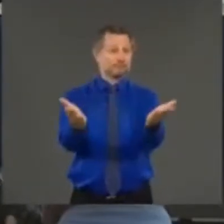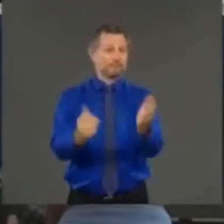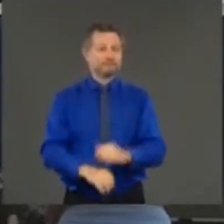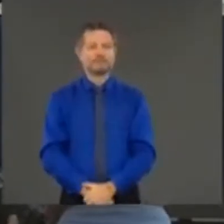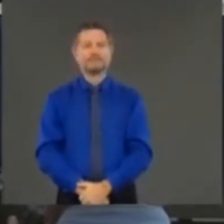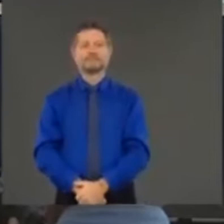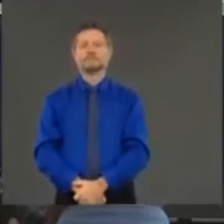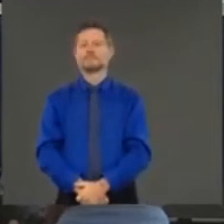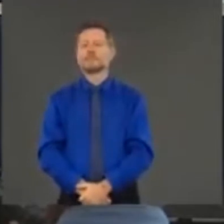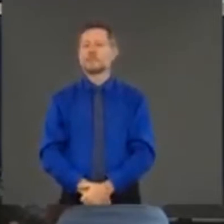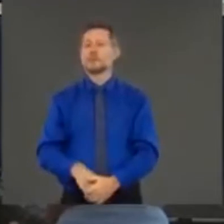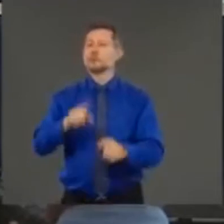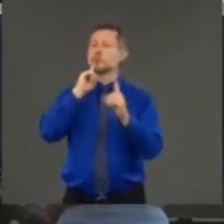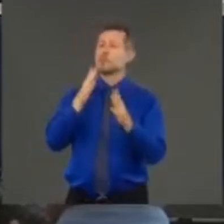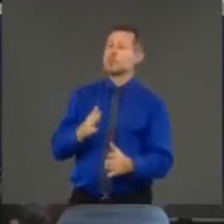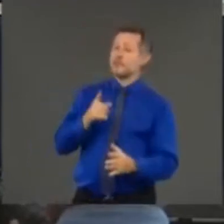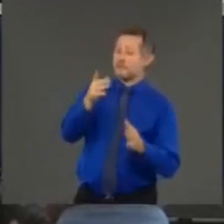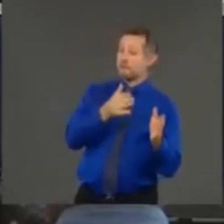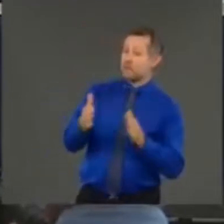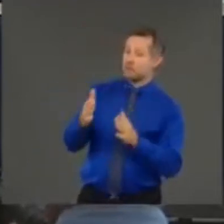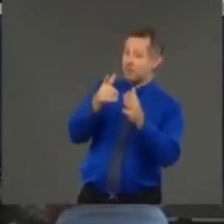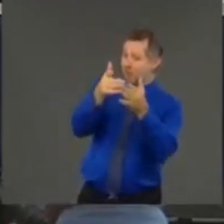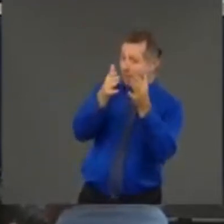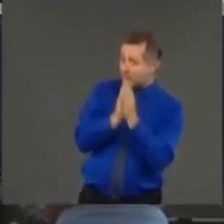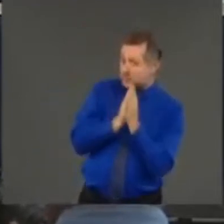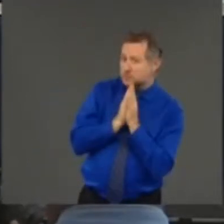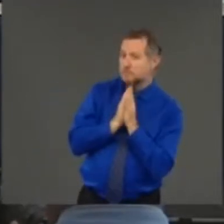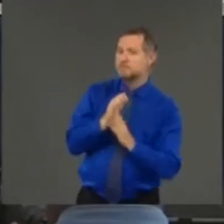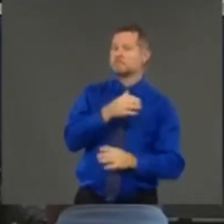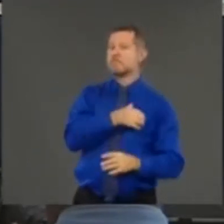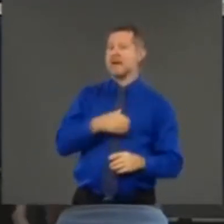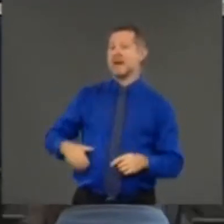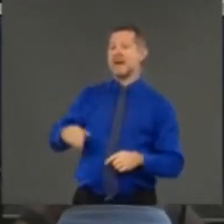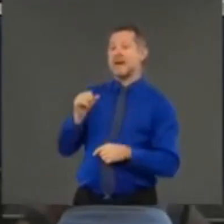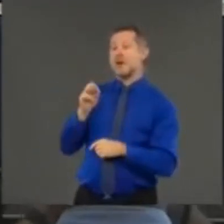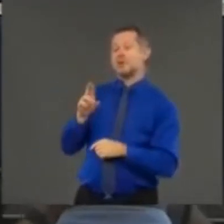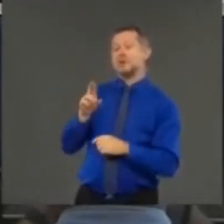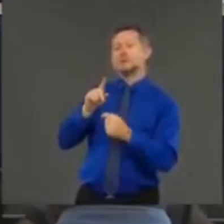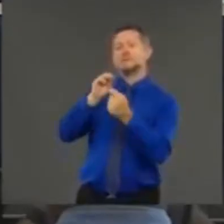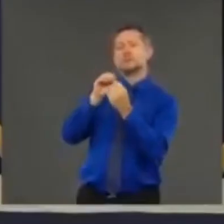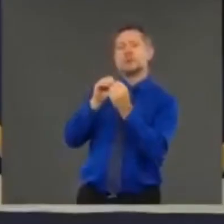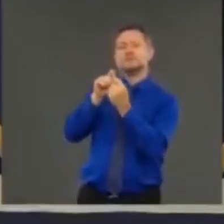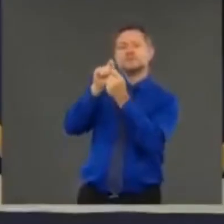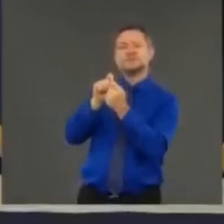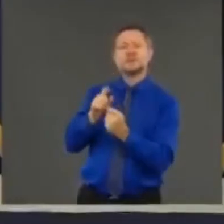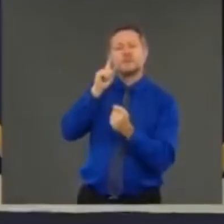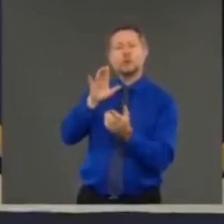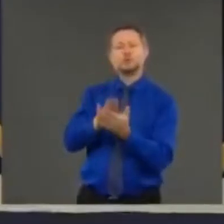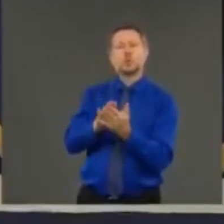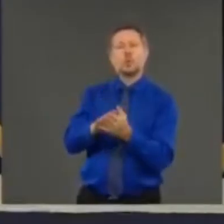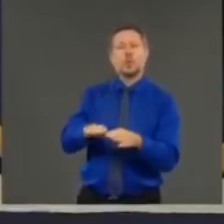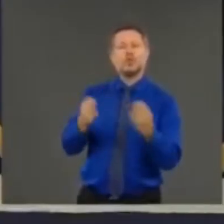are you going to ask the mayor to submit a more detailed plan on the school opening I